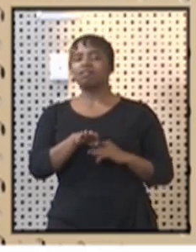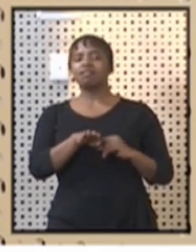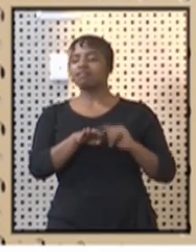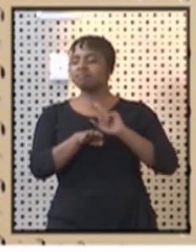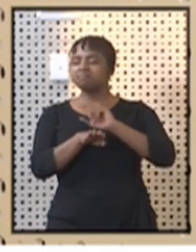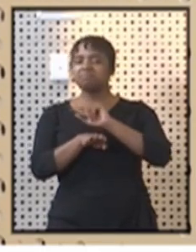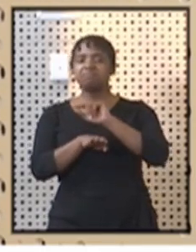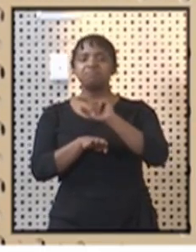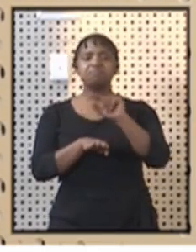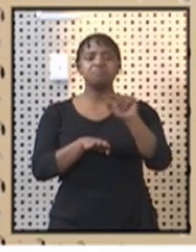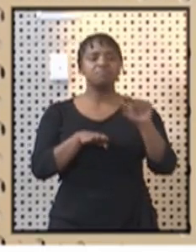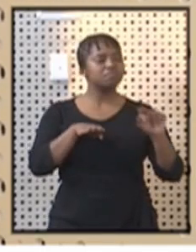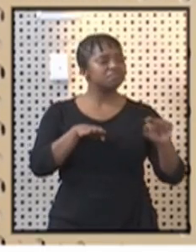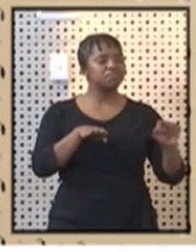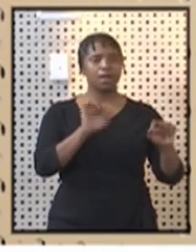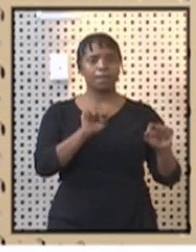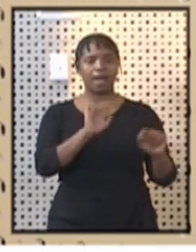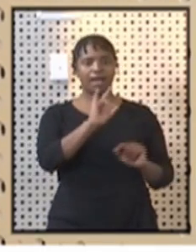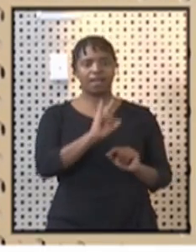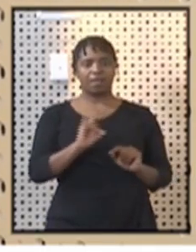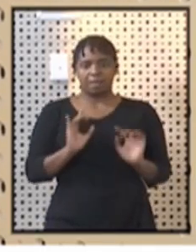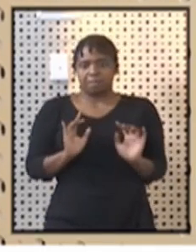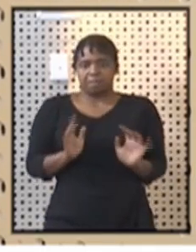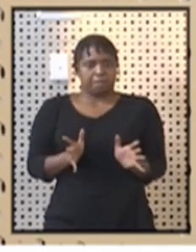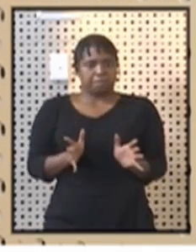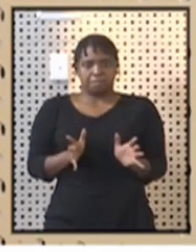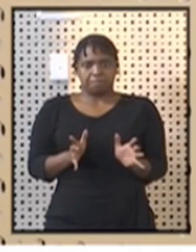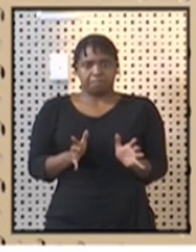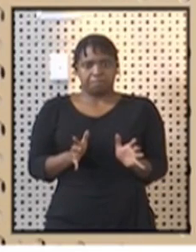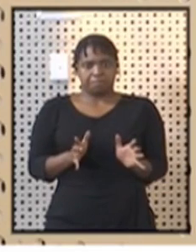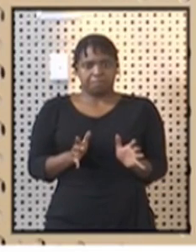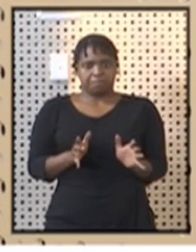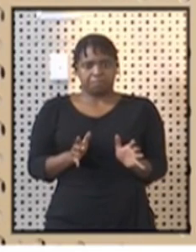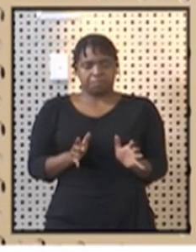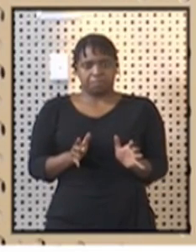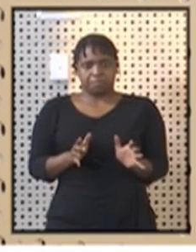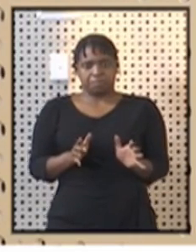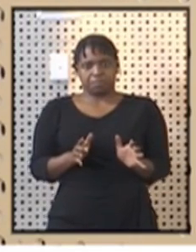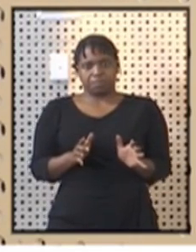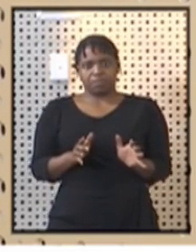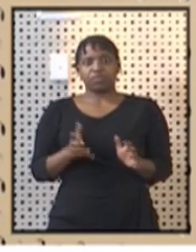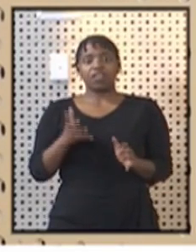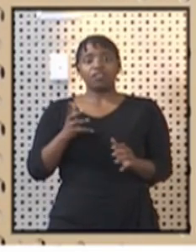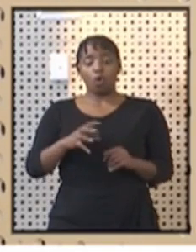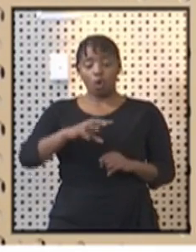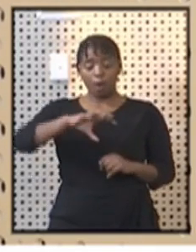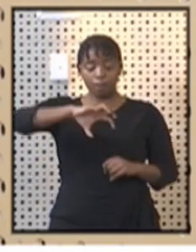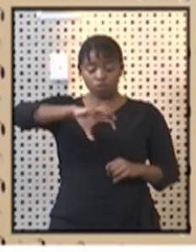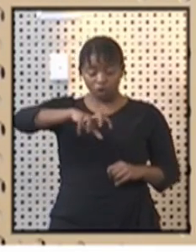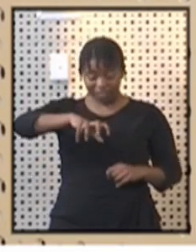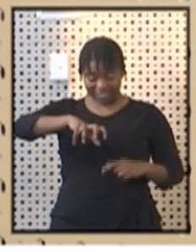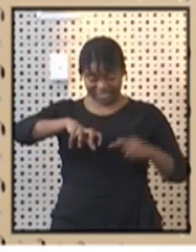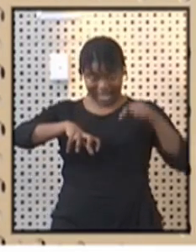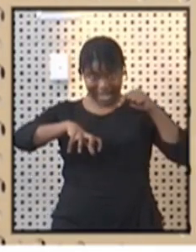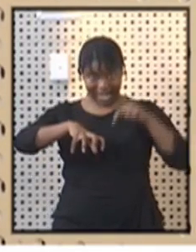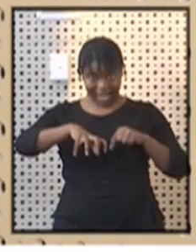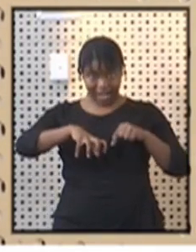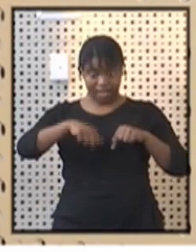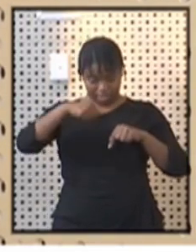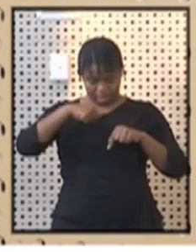and game packs. And that was done for the very first